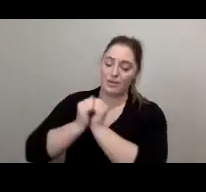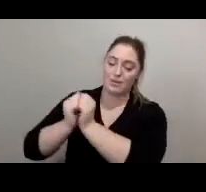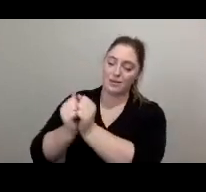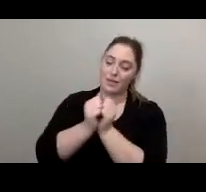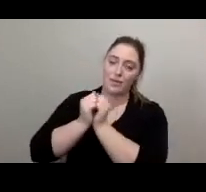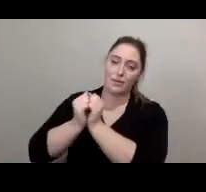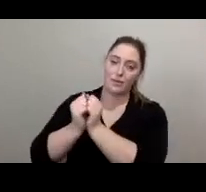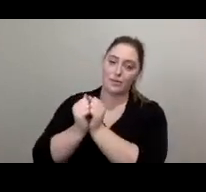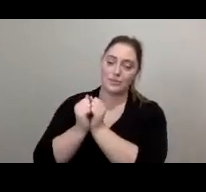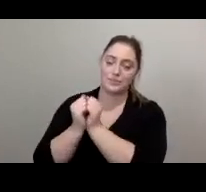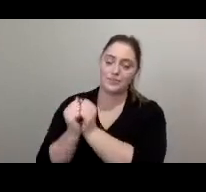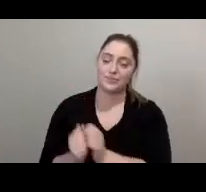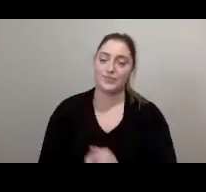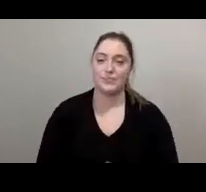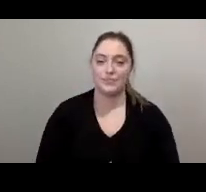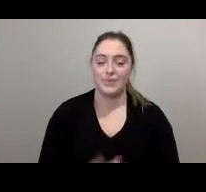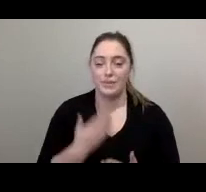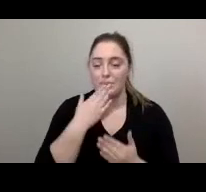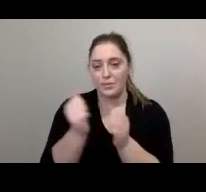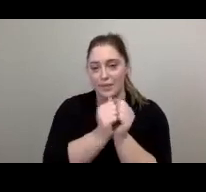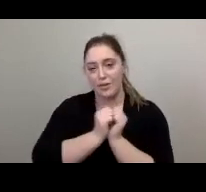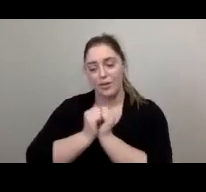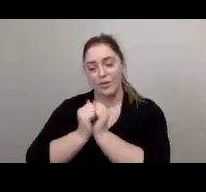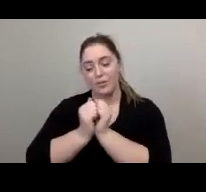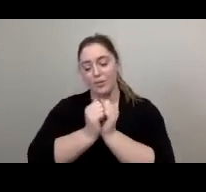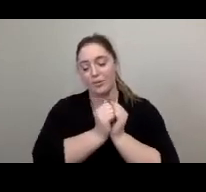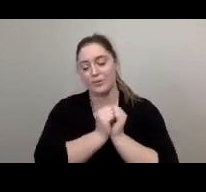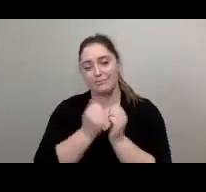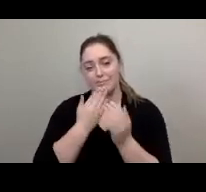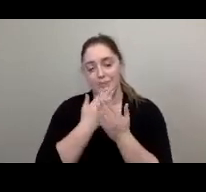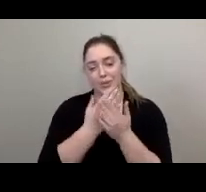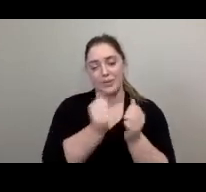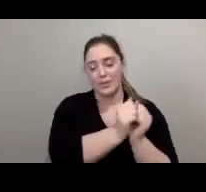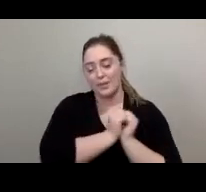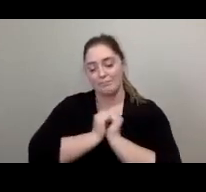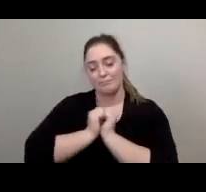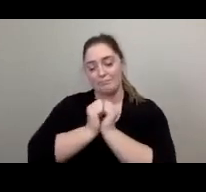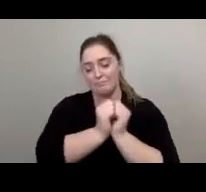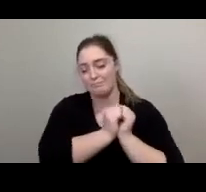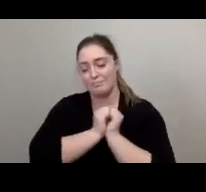be good to be good to